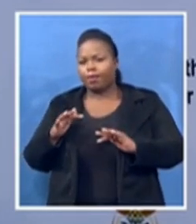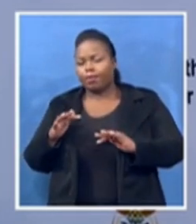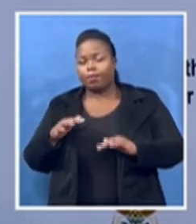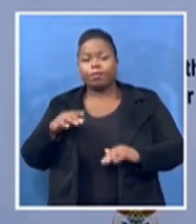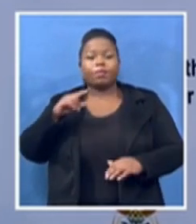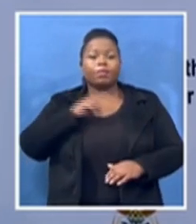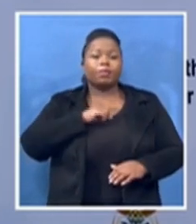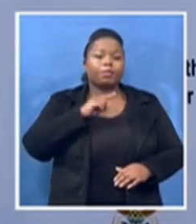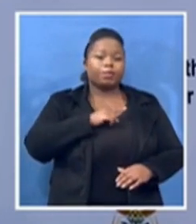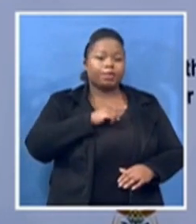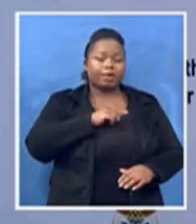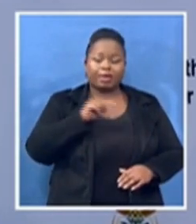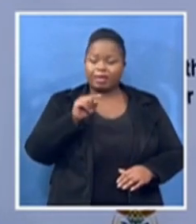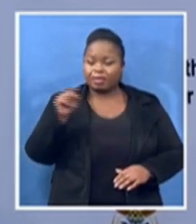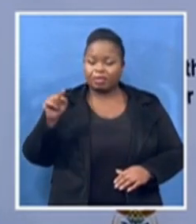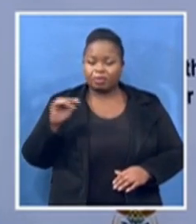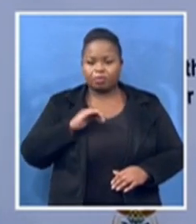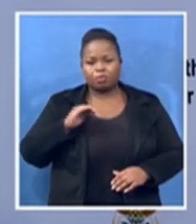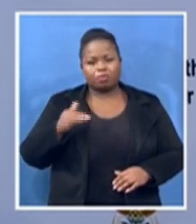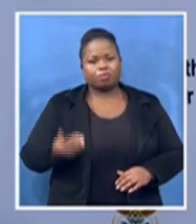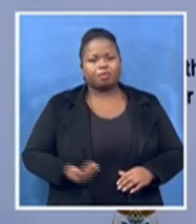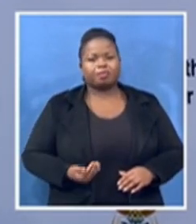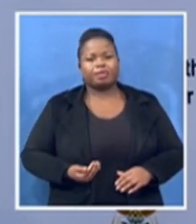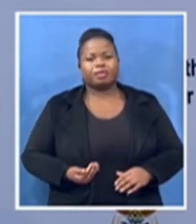made their mark